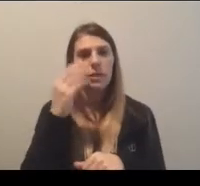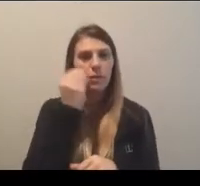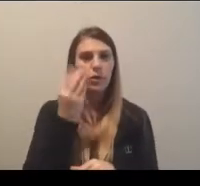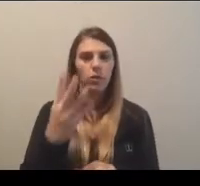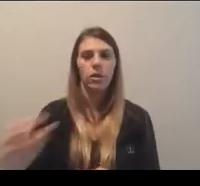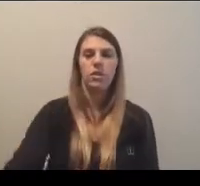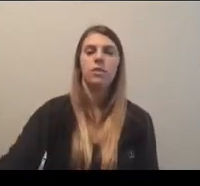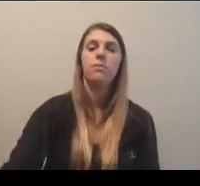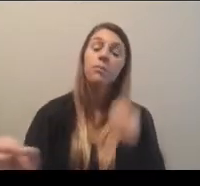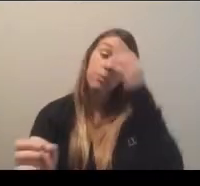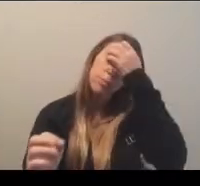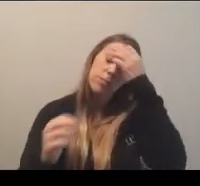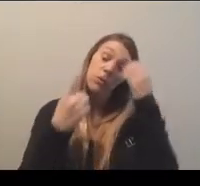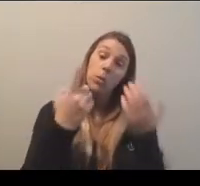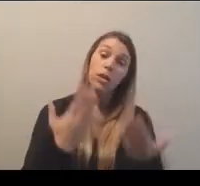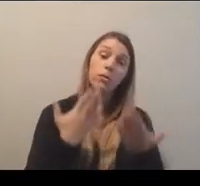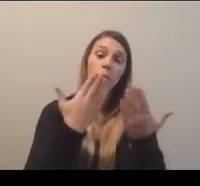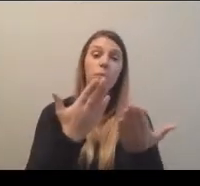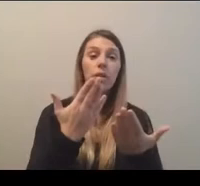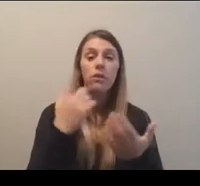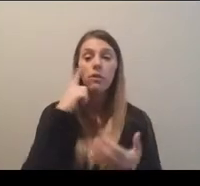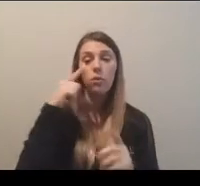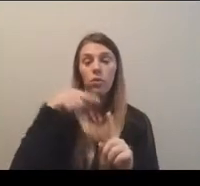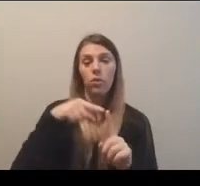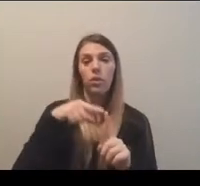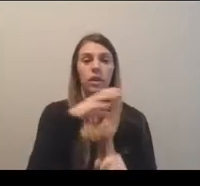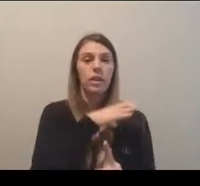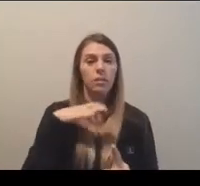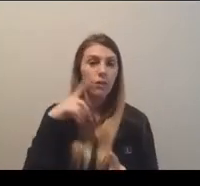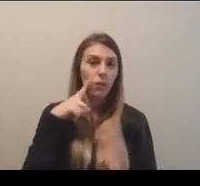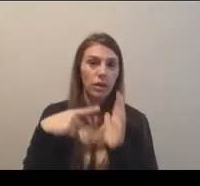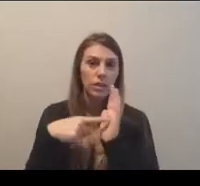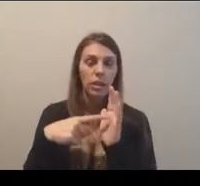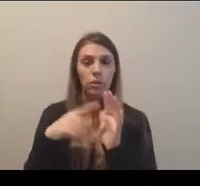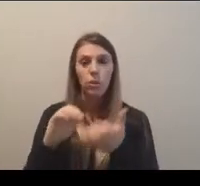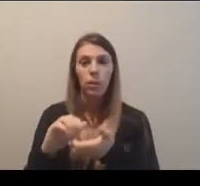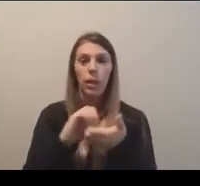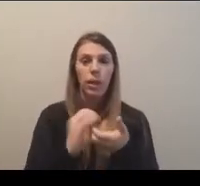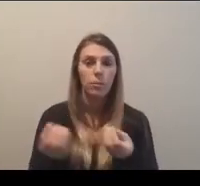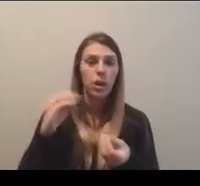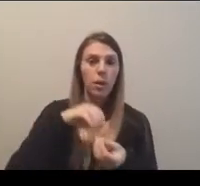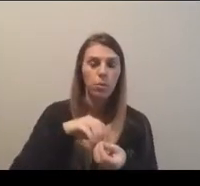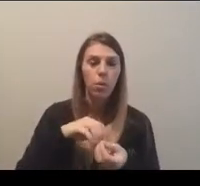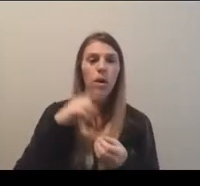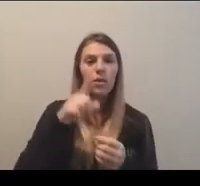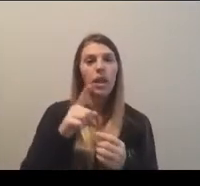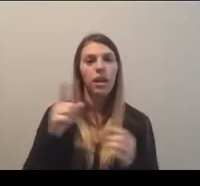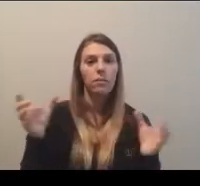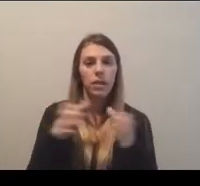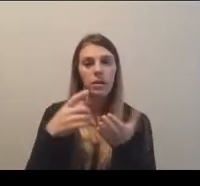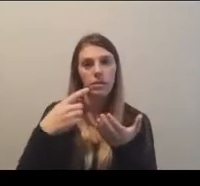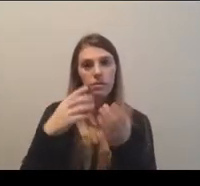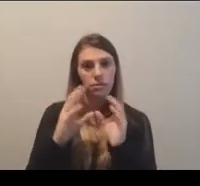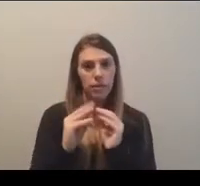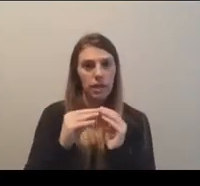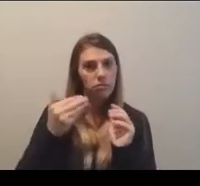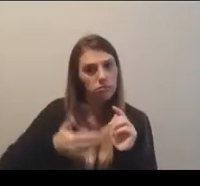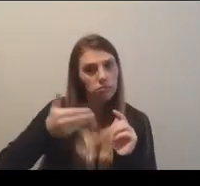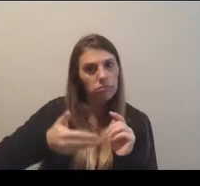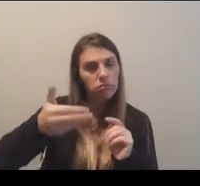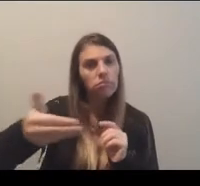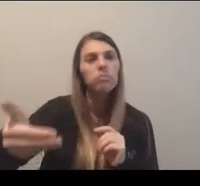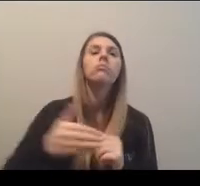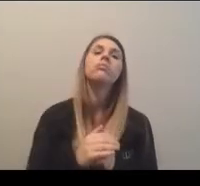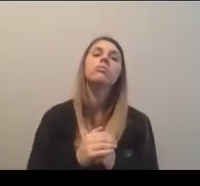Um, one of the recommendations was for the committees, for example, to collaborate more. They've been meeting on a monthly basis, the championship committees and the oversight